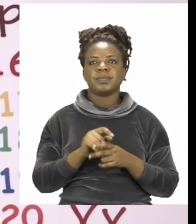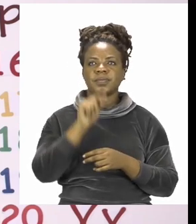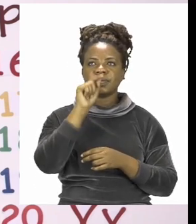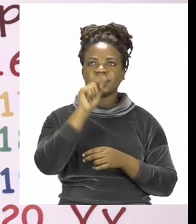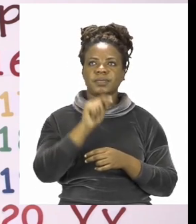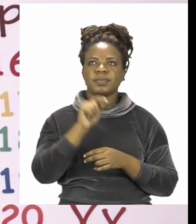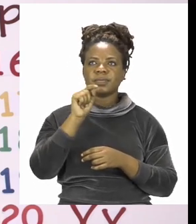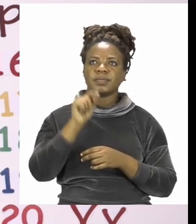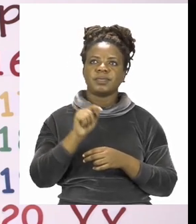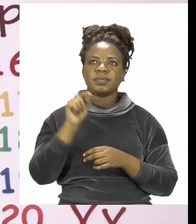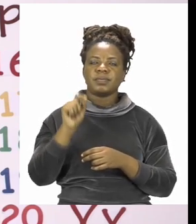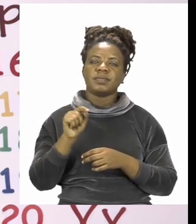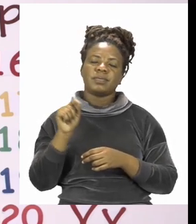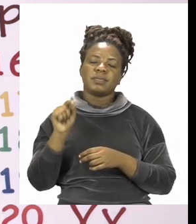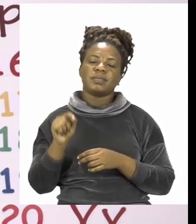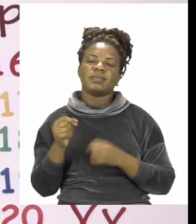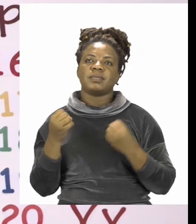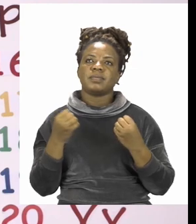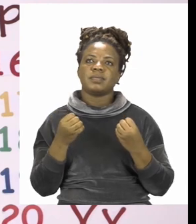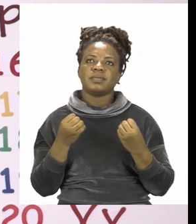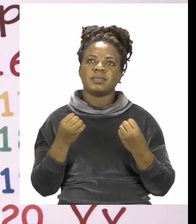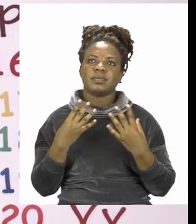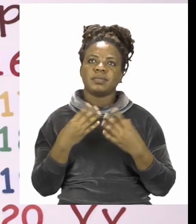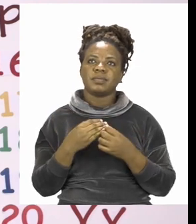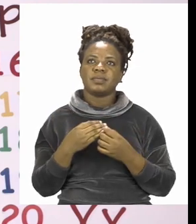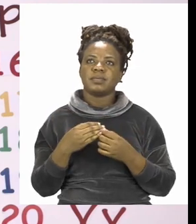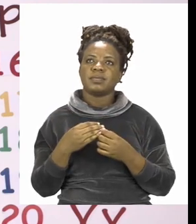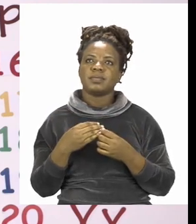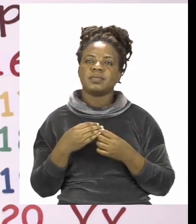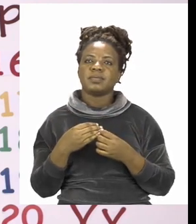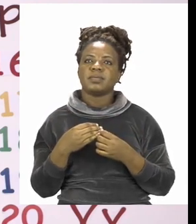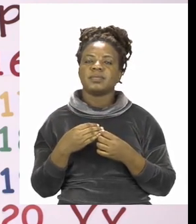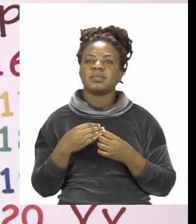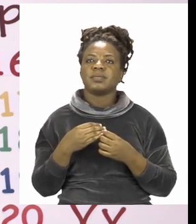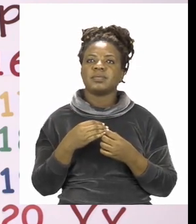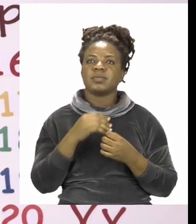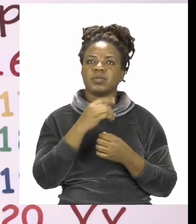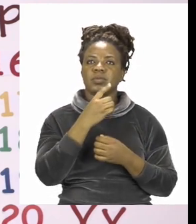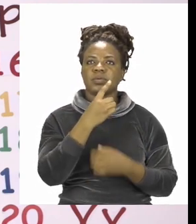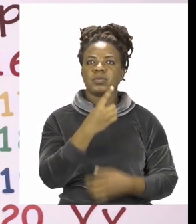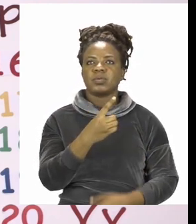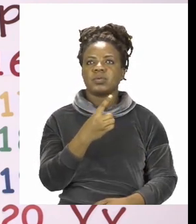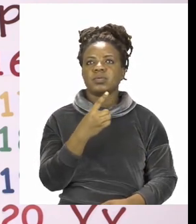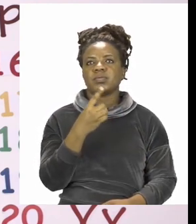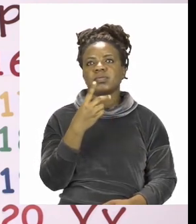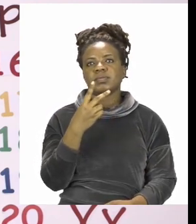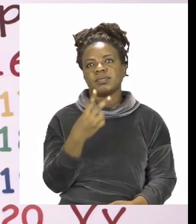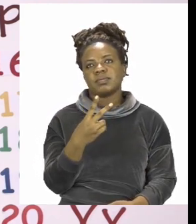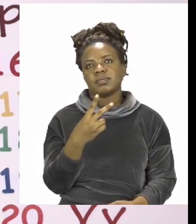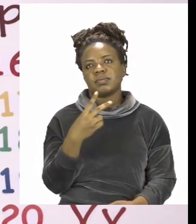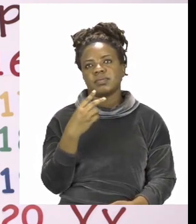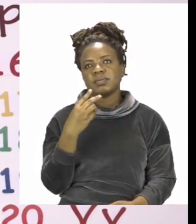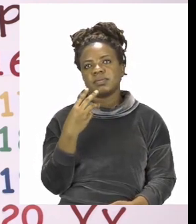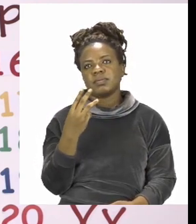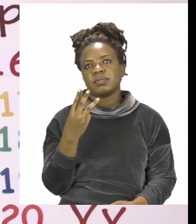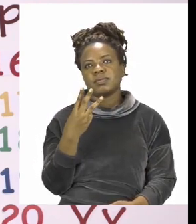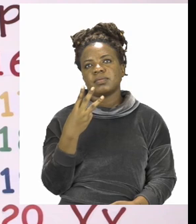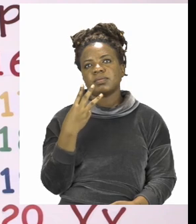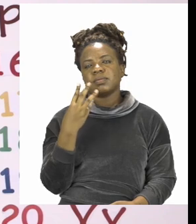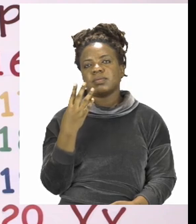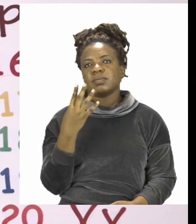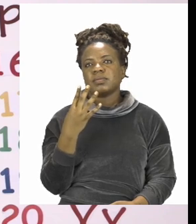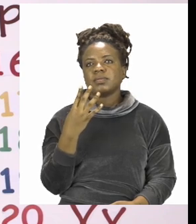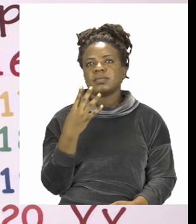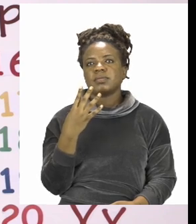and then write that number in the box. Let's go. 1, 2, 3,